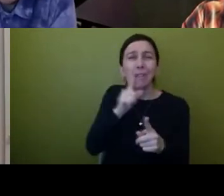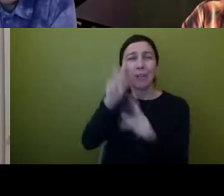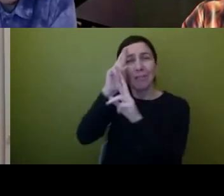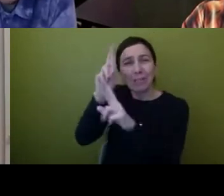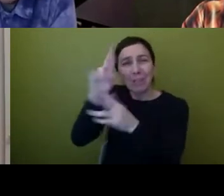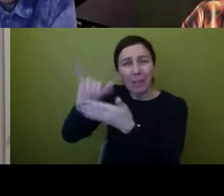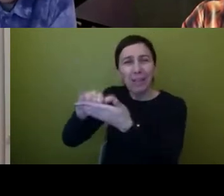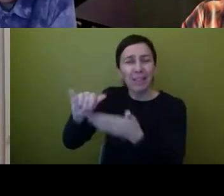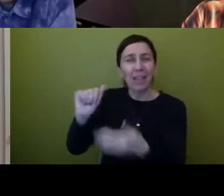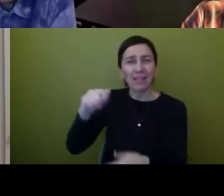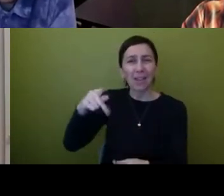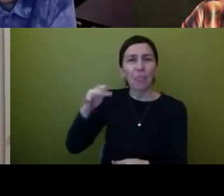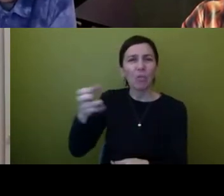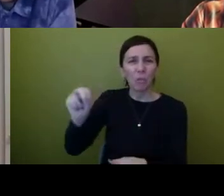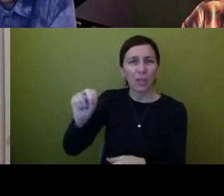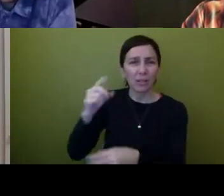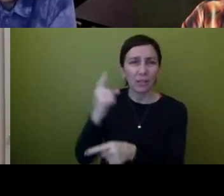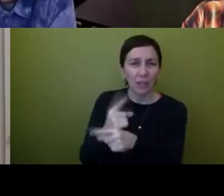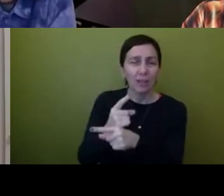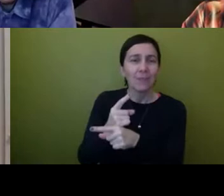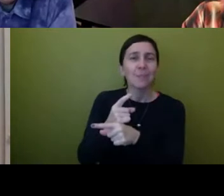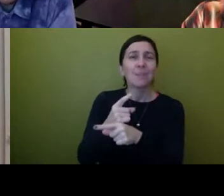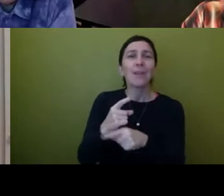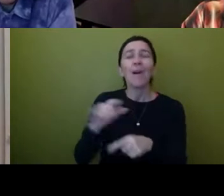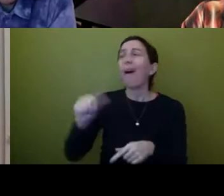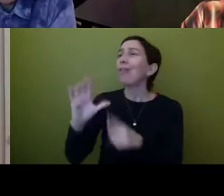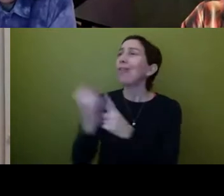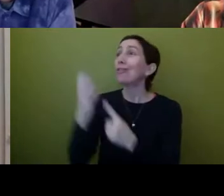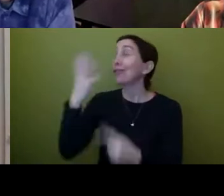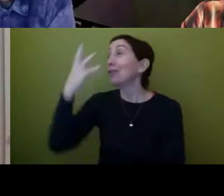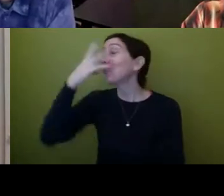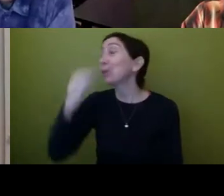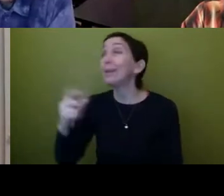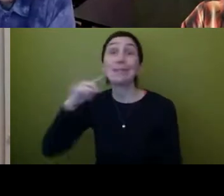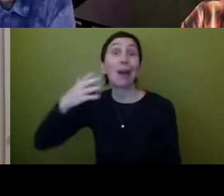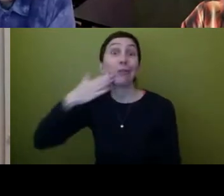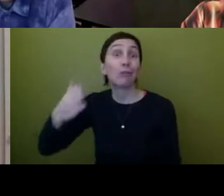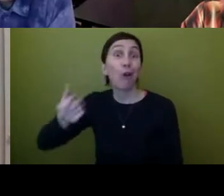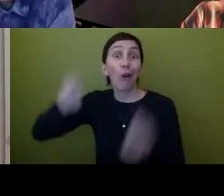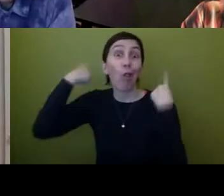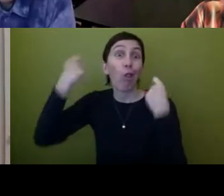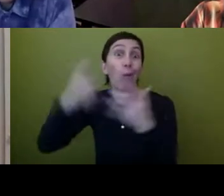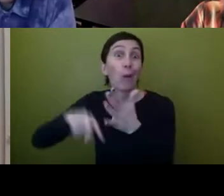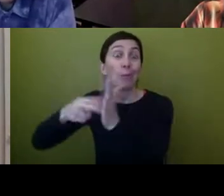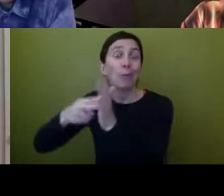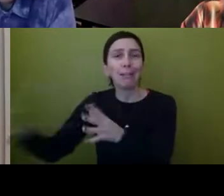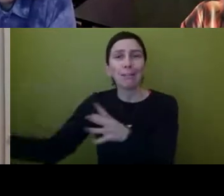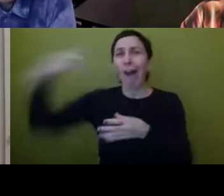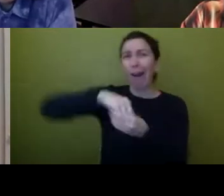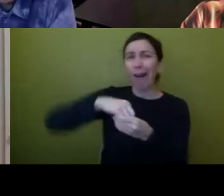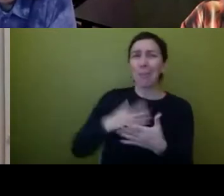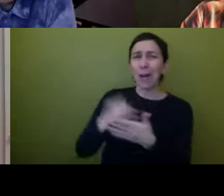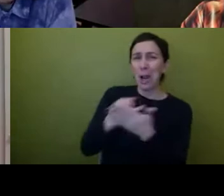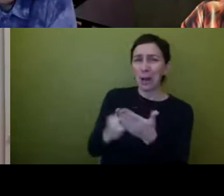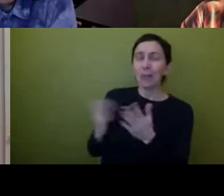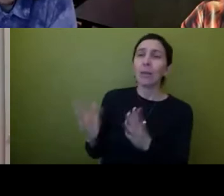appropriation is just sort of deals with things very surface level now is there a way of actually sort of engaging that you thought was probably